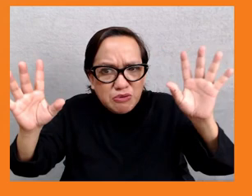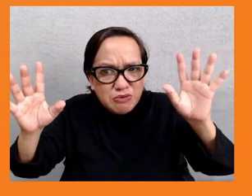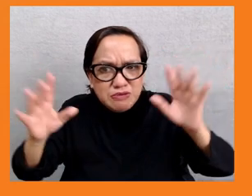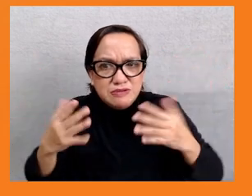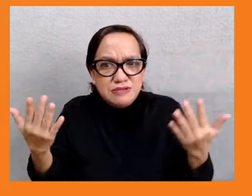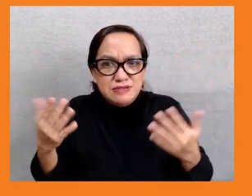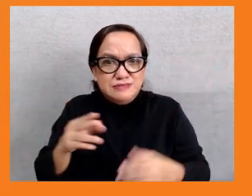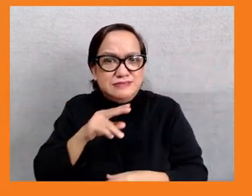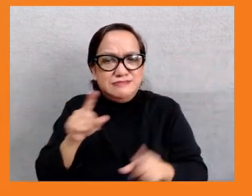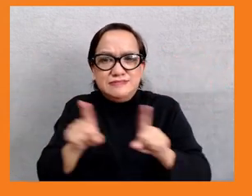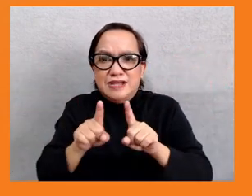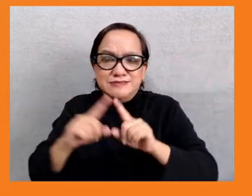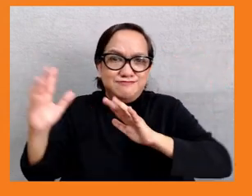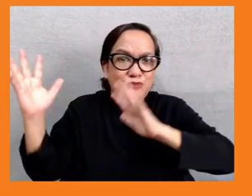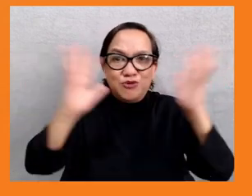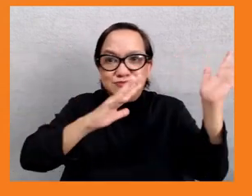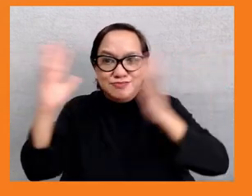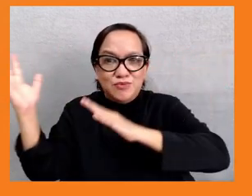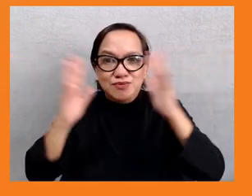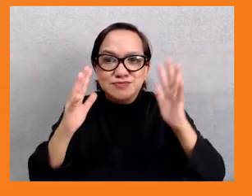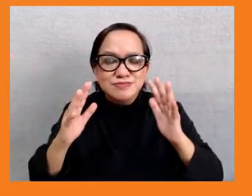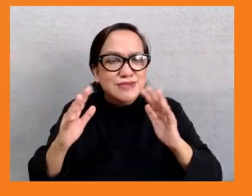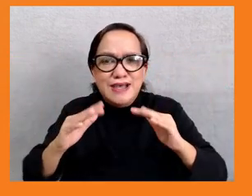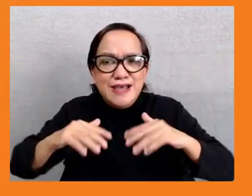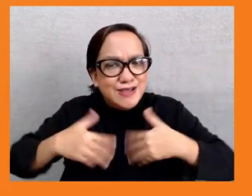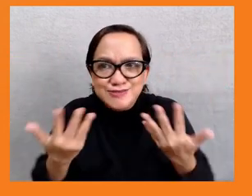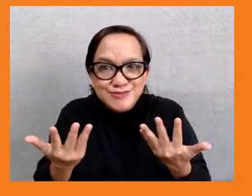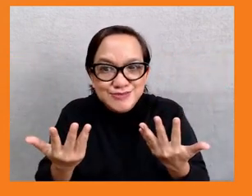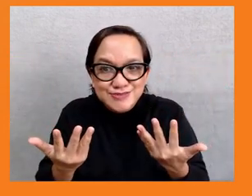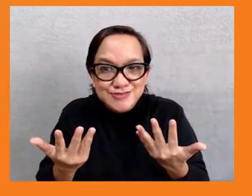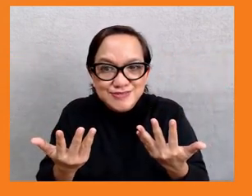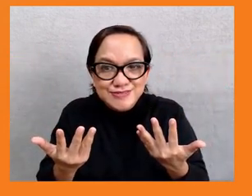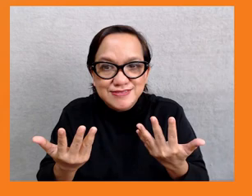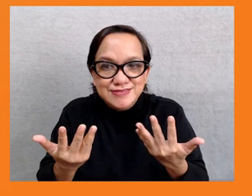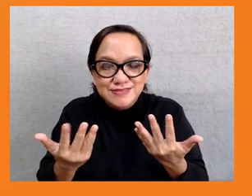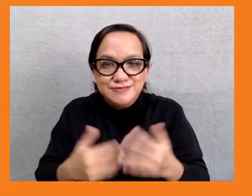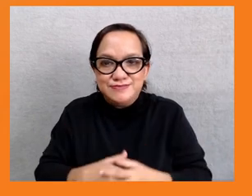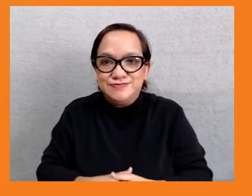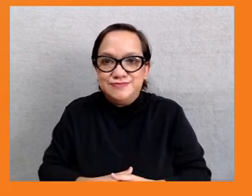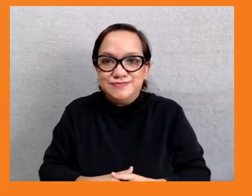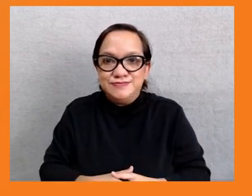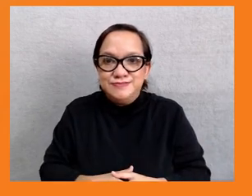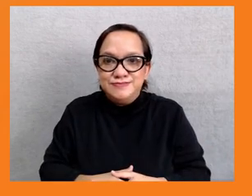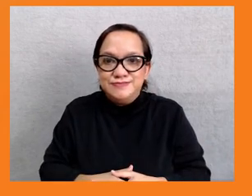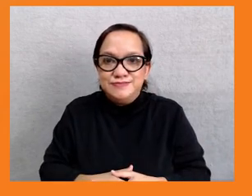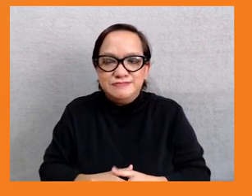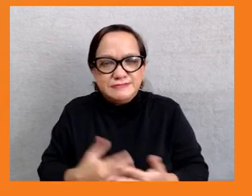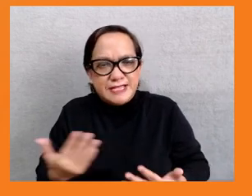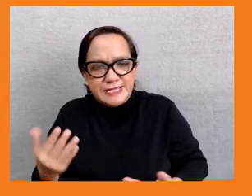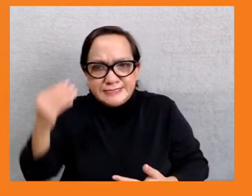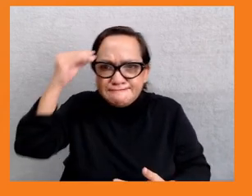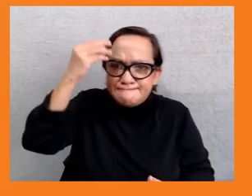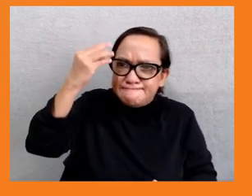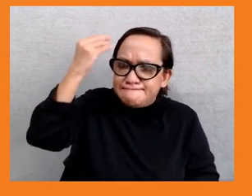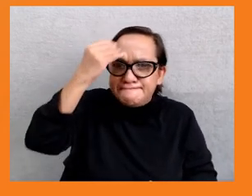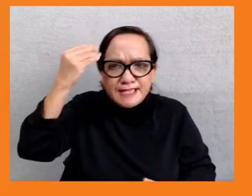Altiplano, into the whole measurement of what it was causing inequality and what to do about it. And I do think we need to take this much